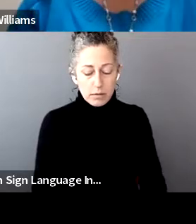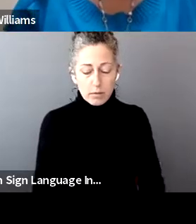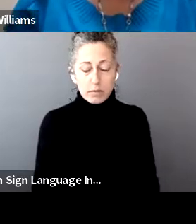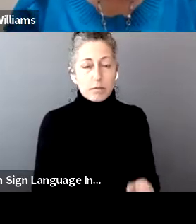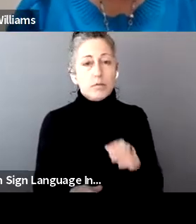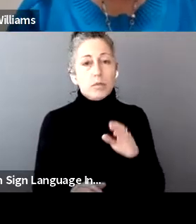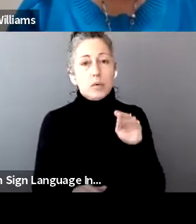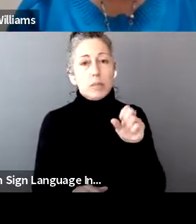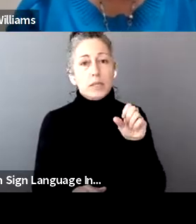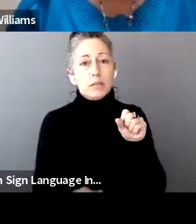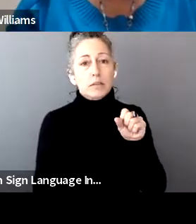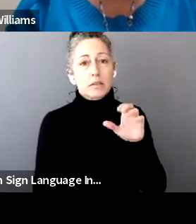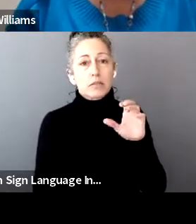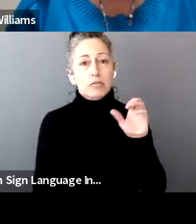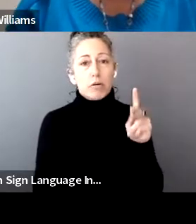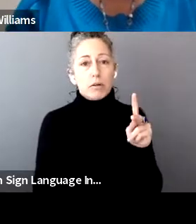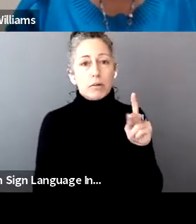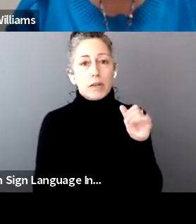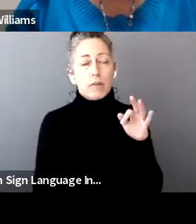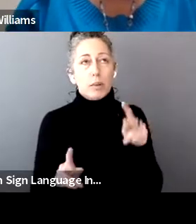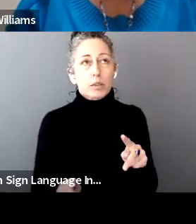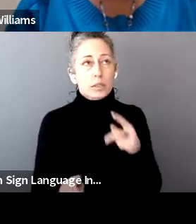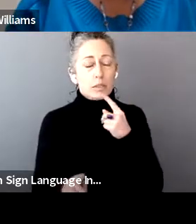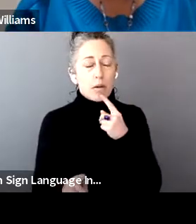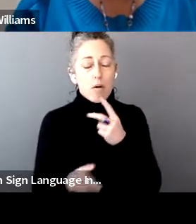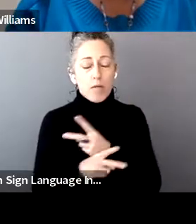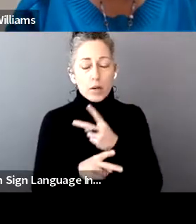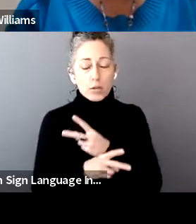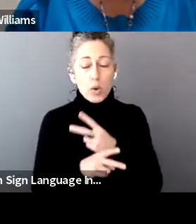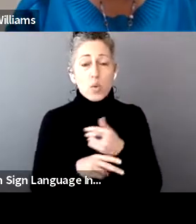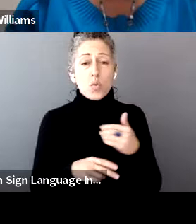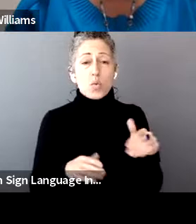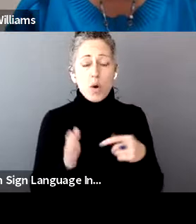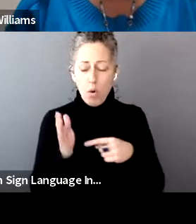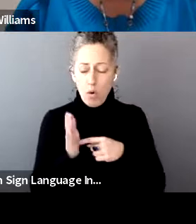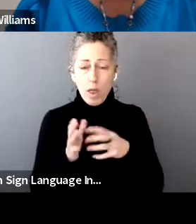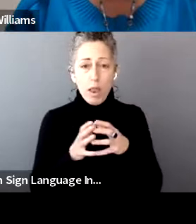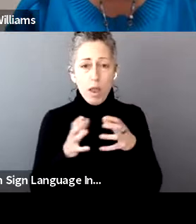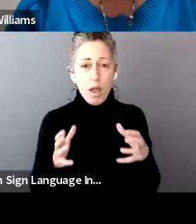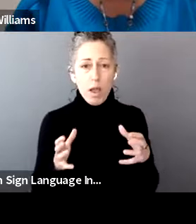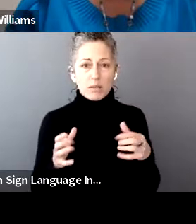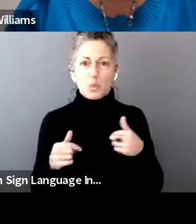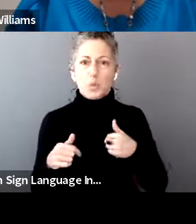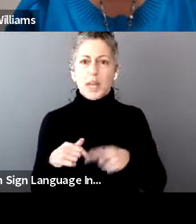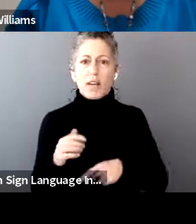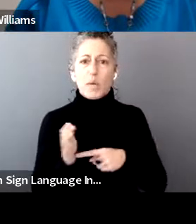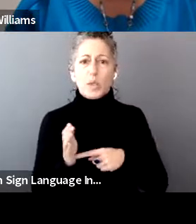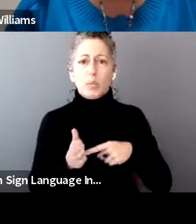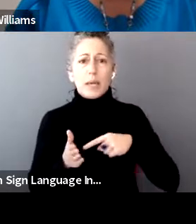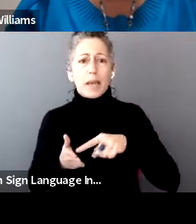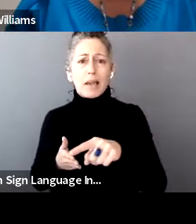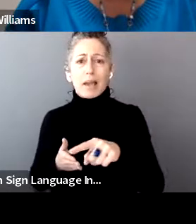out that they owe a lot of money this year, yet they cannot pay it when it's due by April 15th. What are some